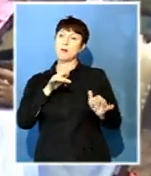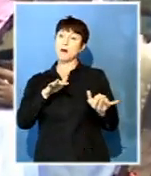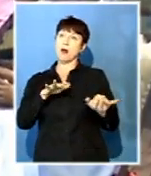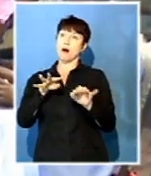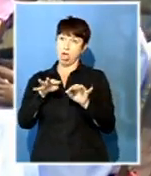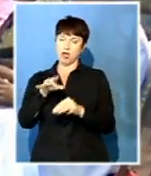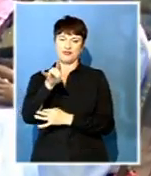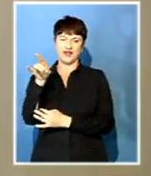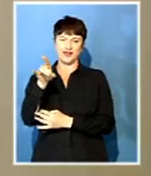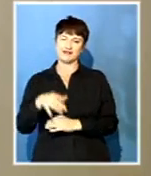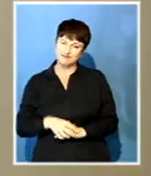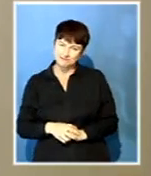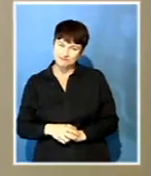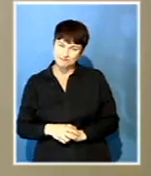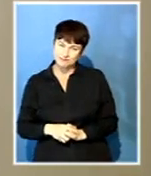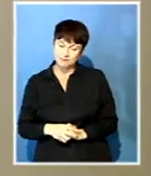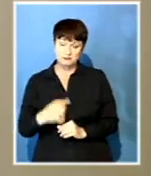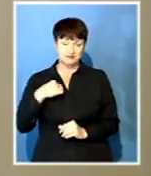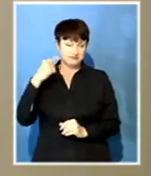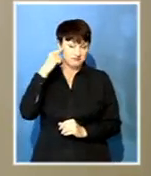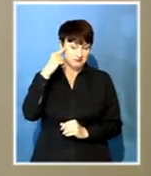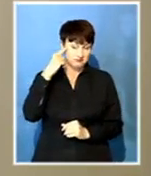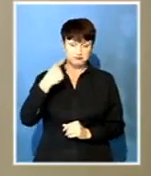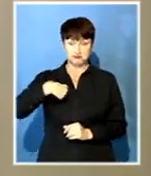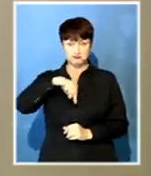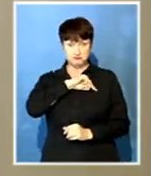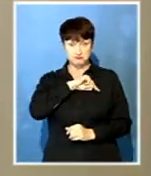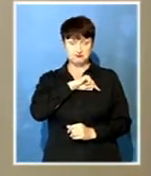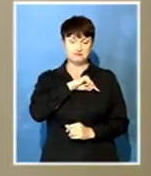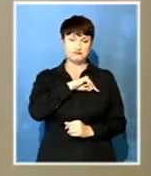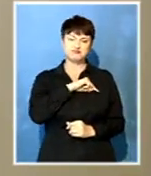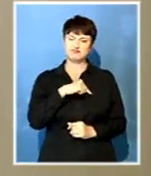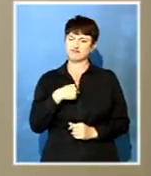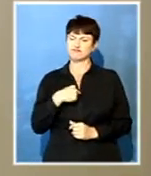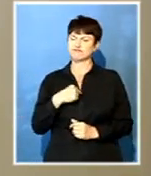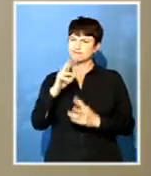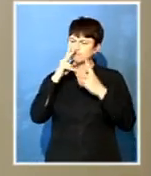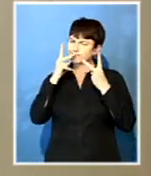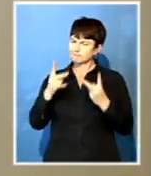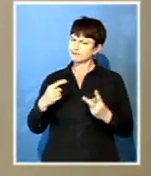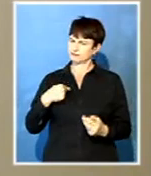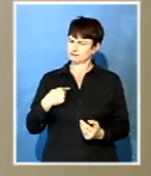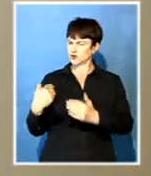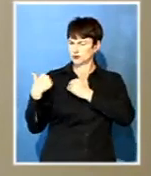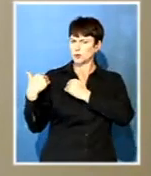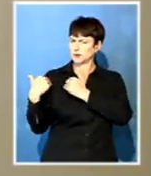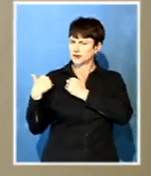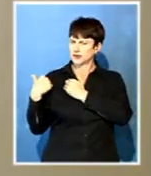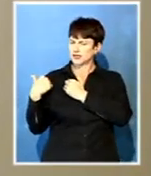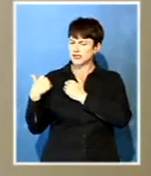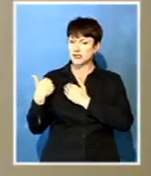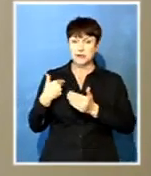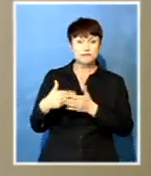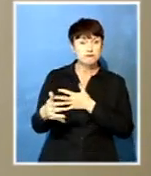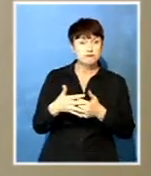for members, we take the responsibility to say whatever the issues